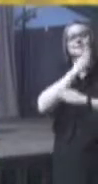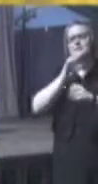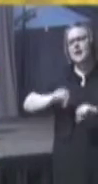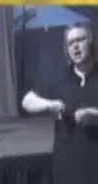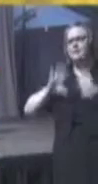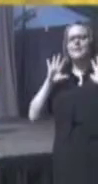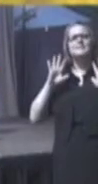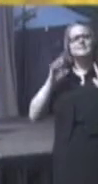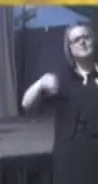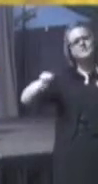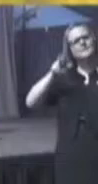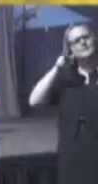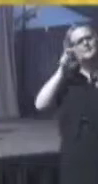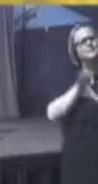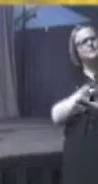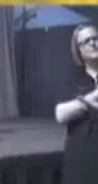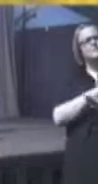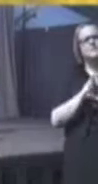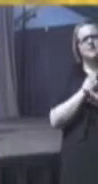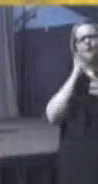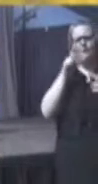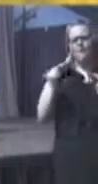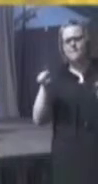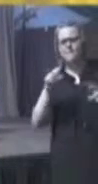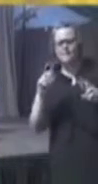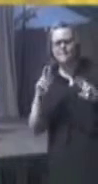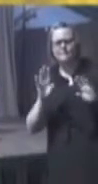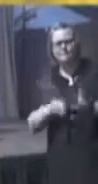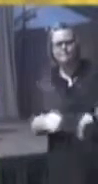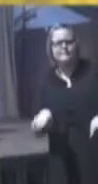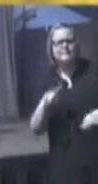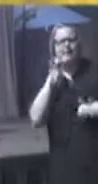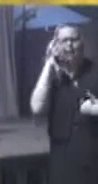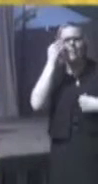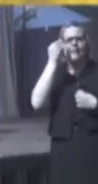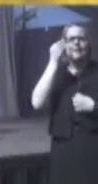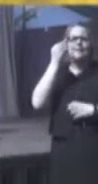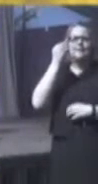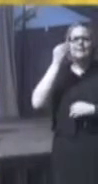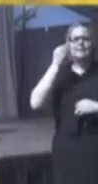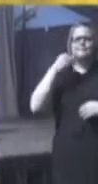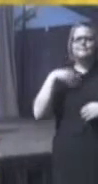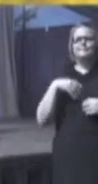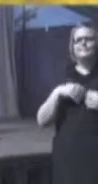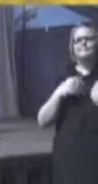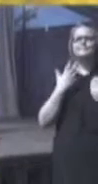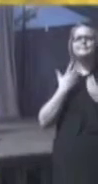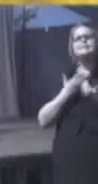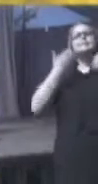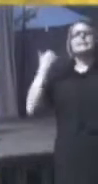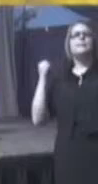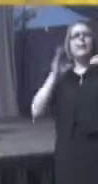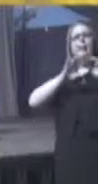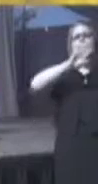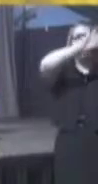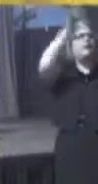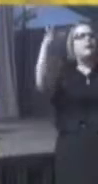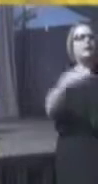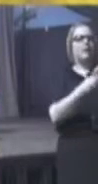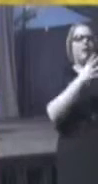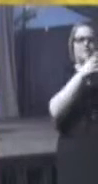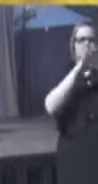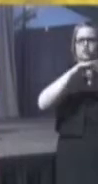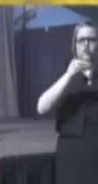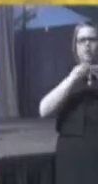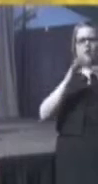I hope they will not think of them as somehow separate from the larger American story. I want them to